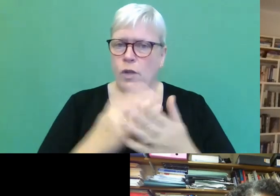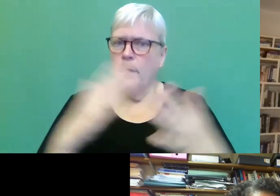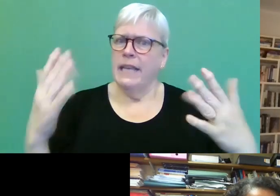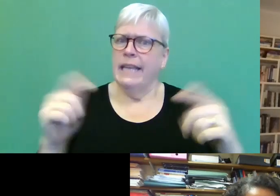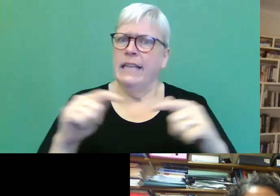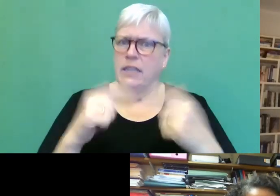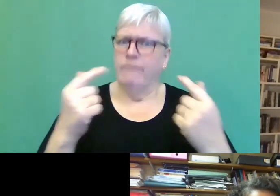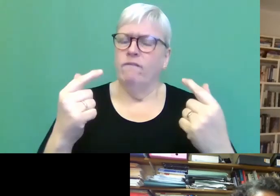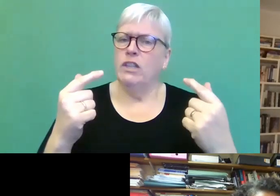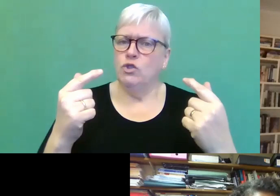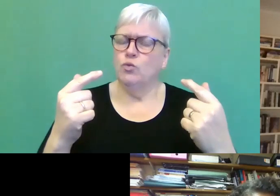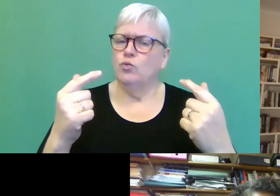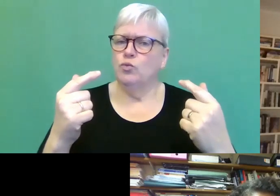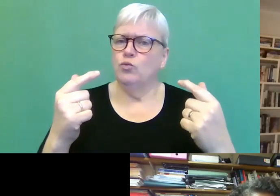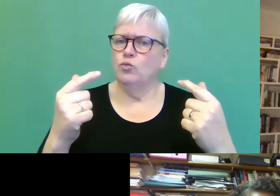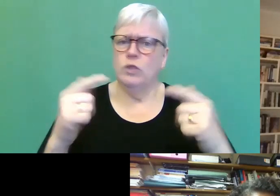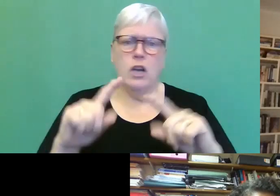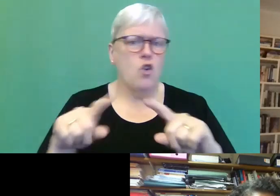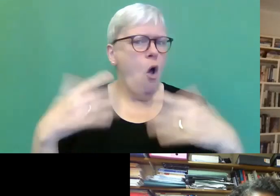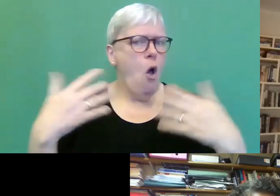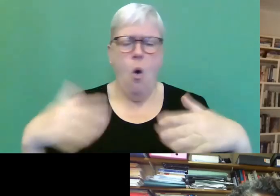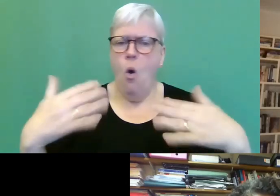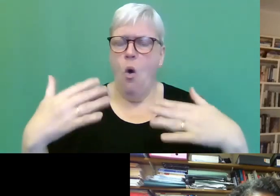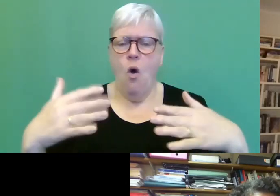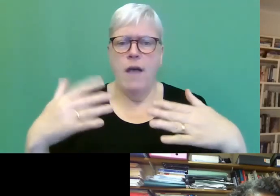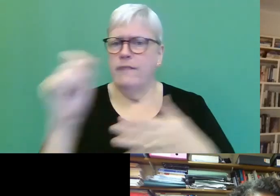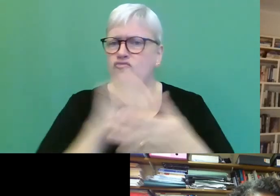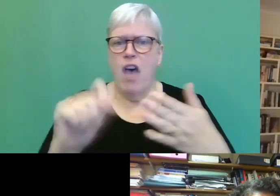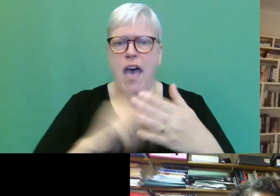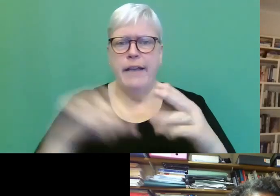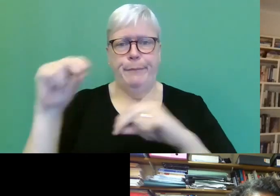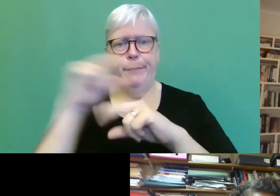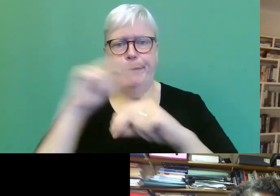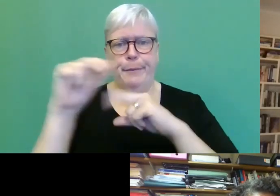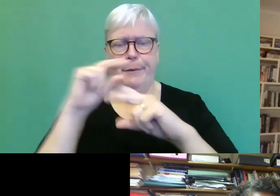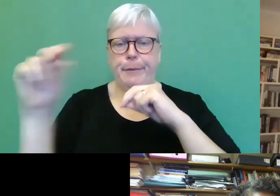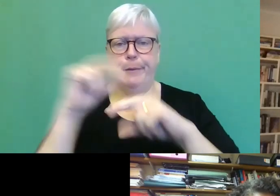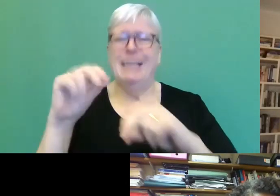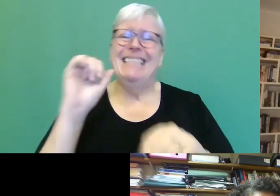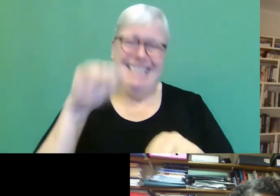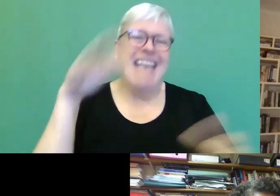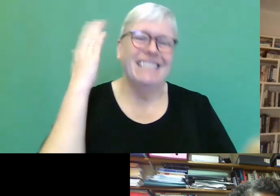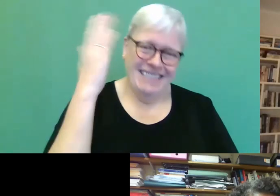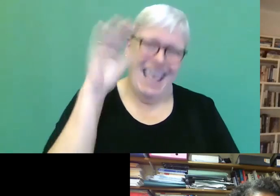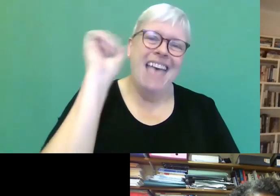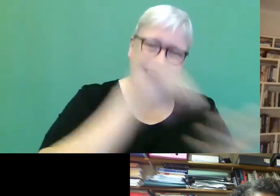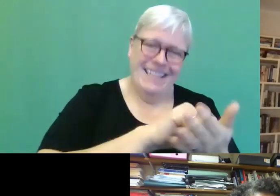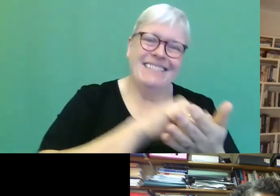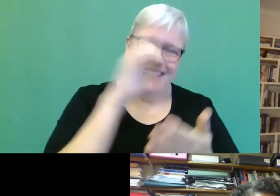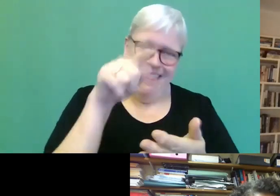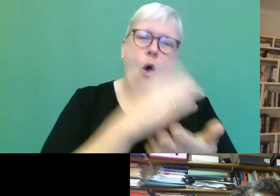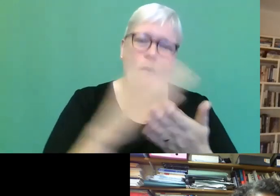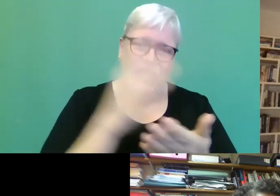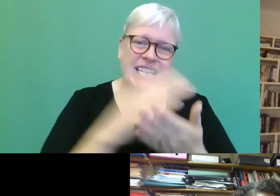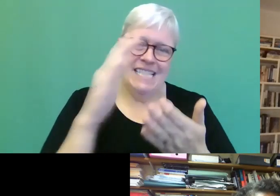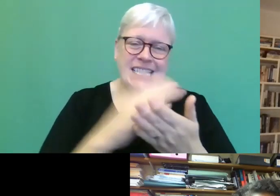just a question of, um, writing dialogue. I mean, obviously there is an element which is writing dialogue, but that,